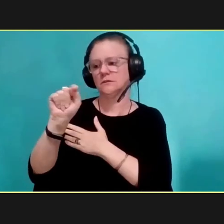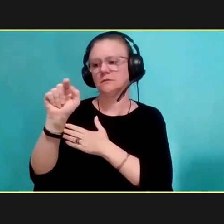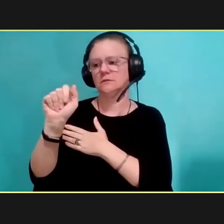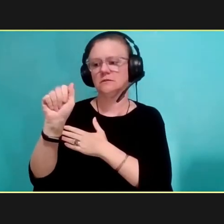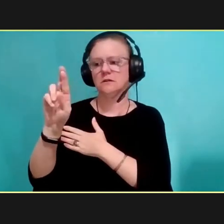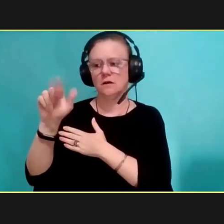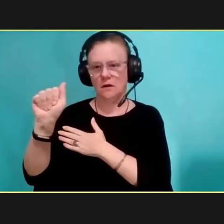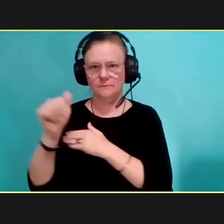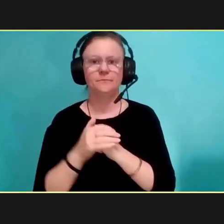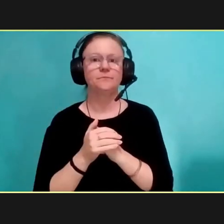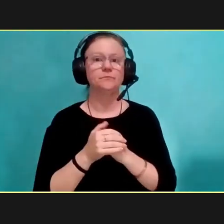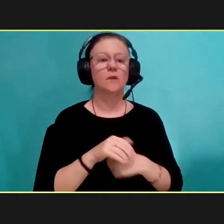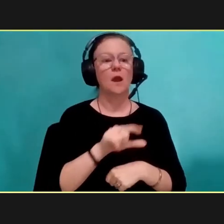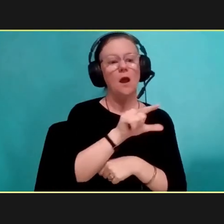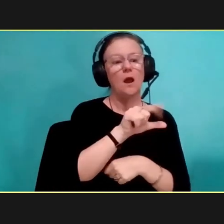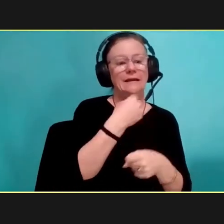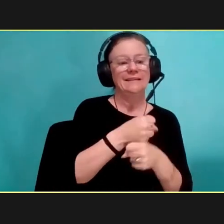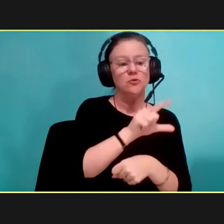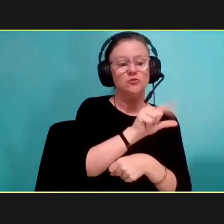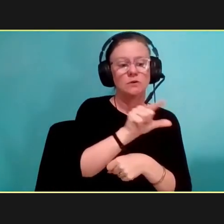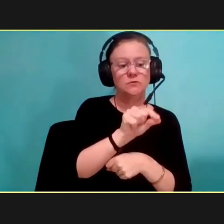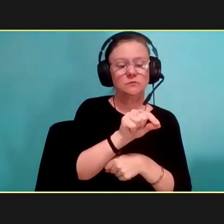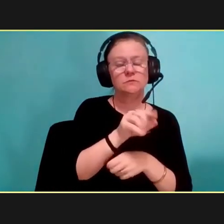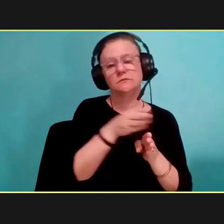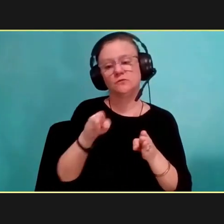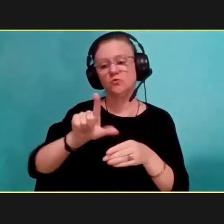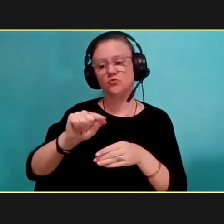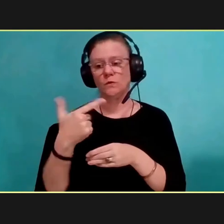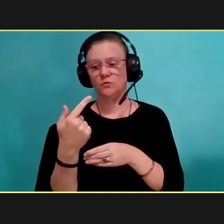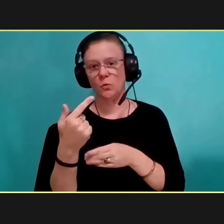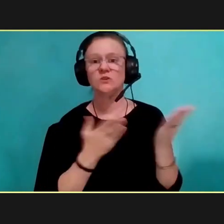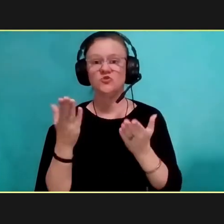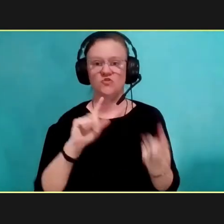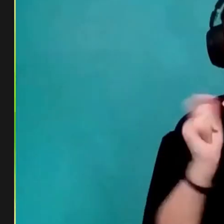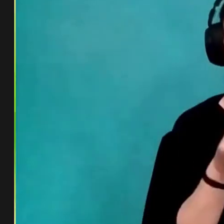a review of the 2020 through 2021 major service changes.